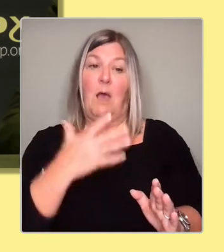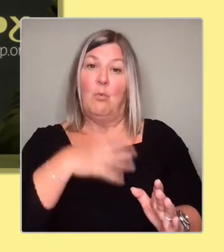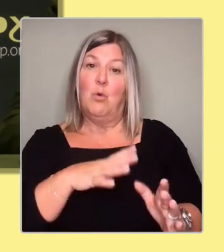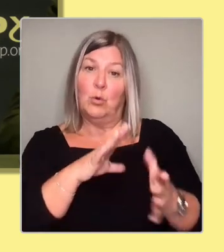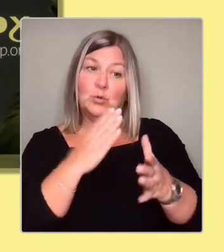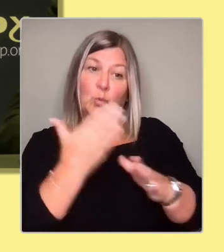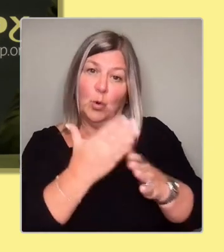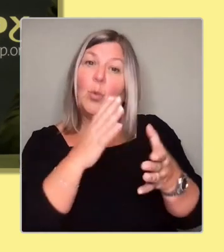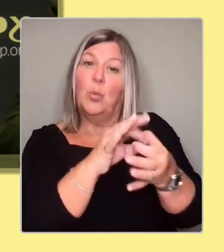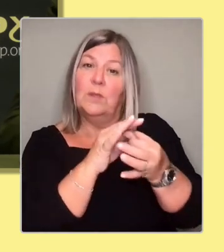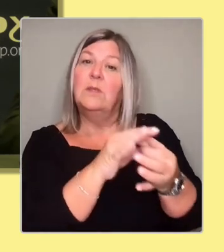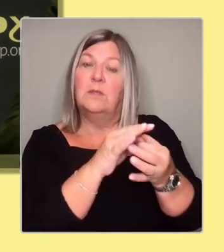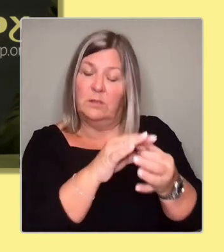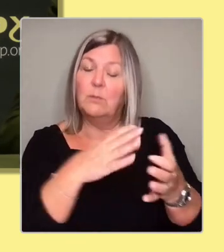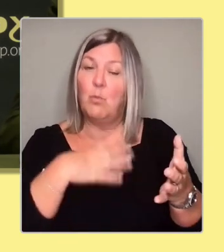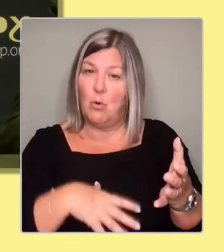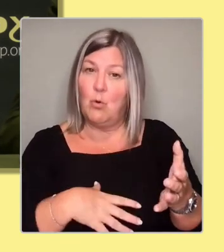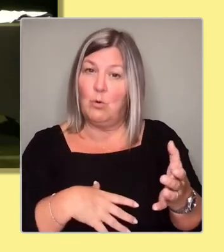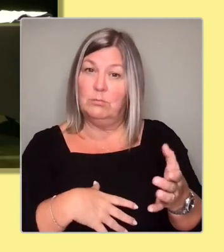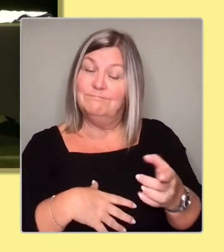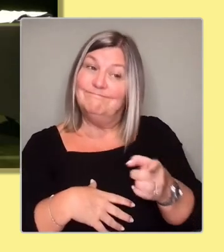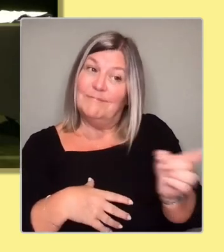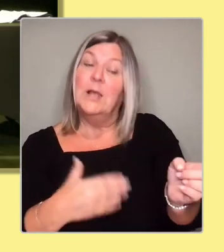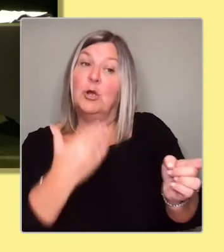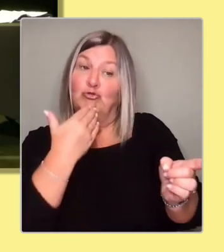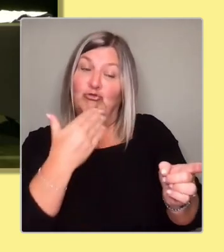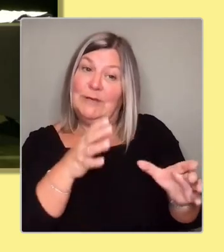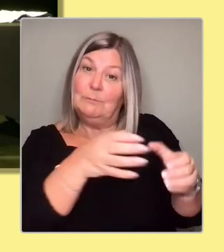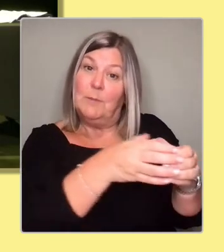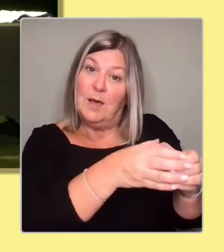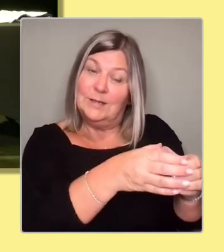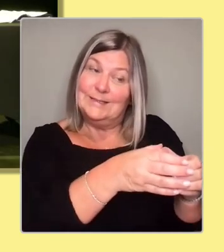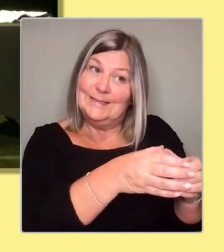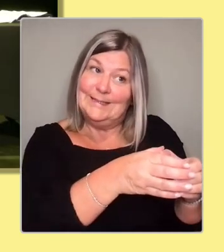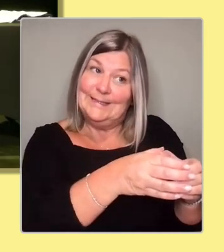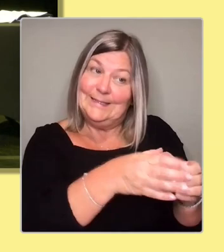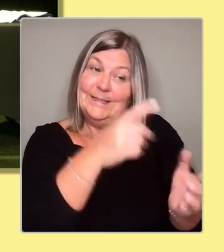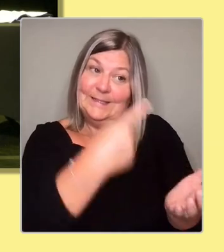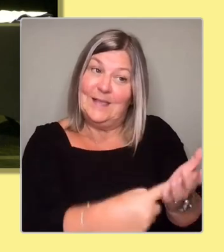be up to them as to whether they could work with me. Thanks very much. Humza?